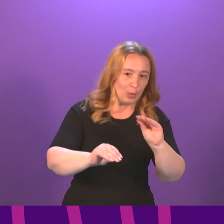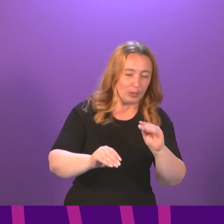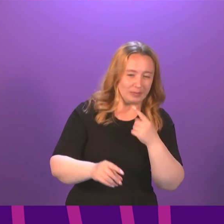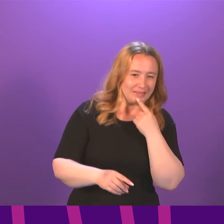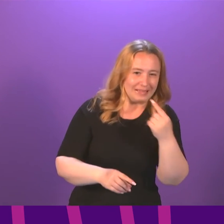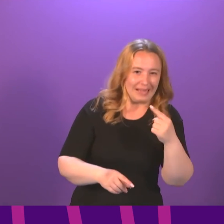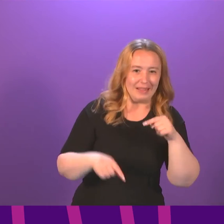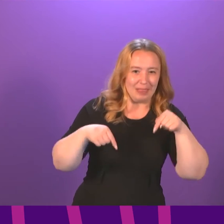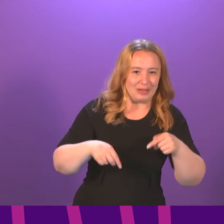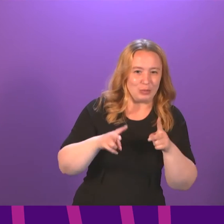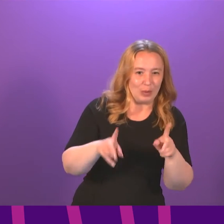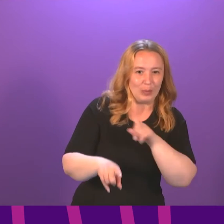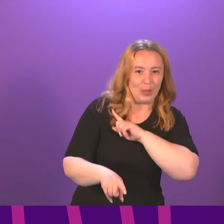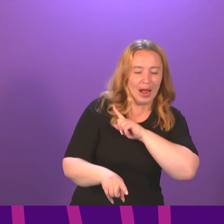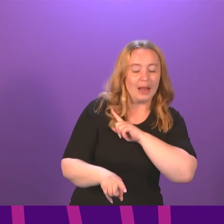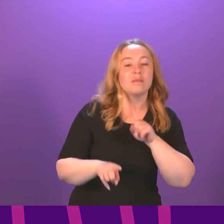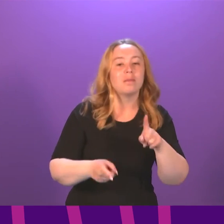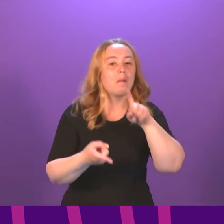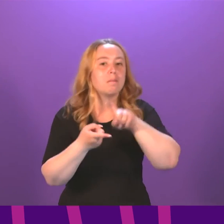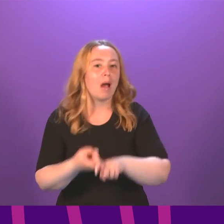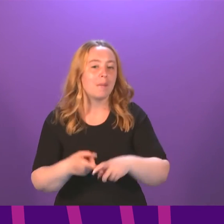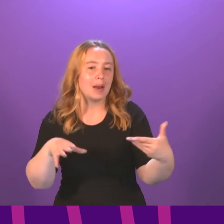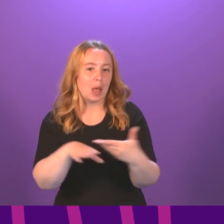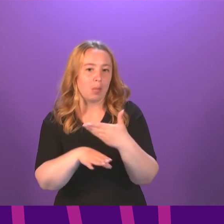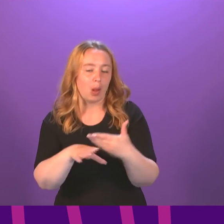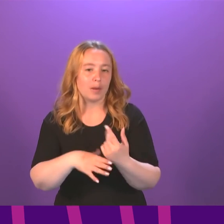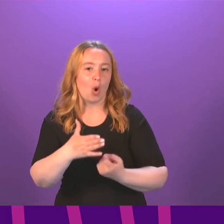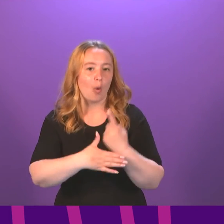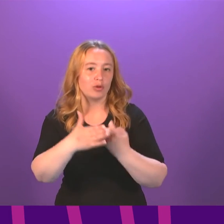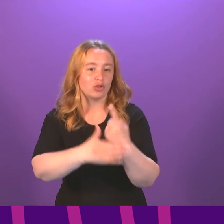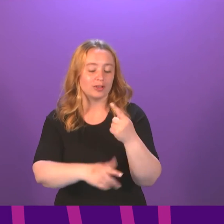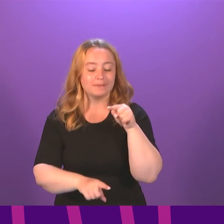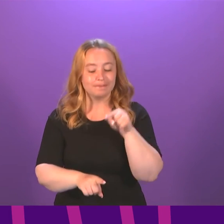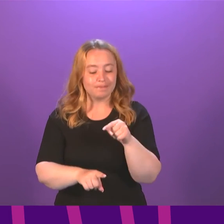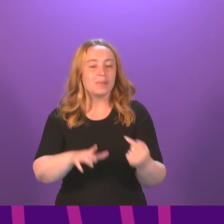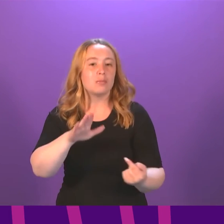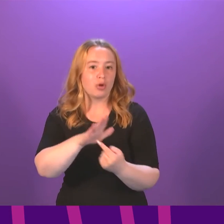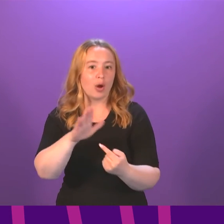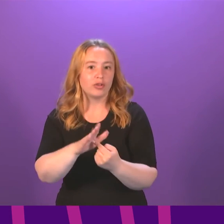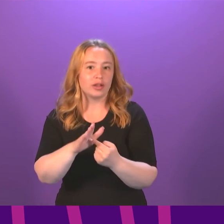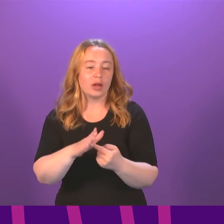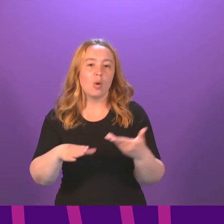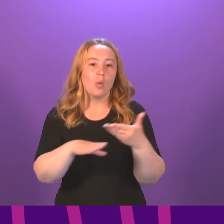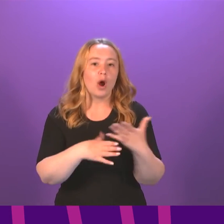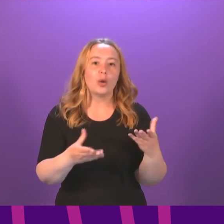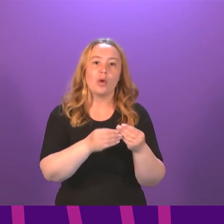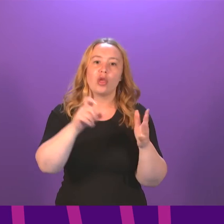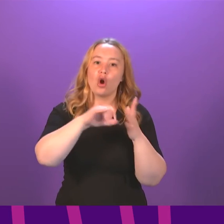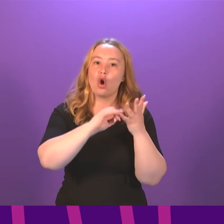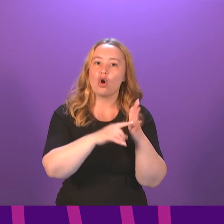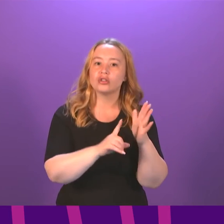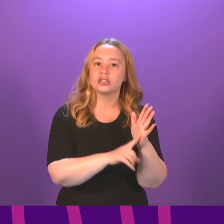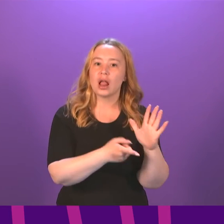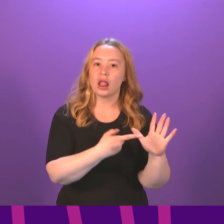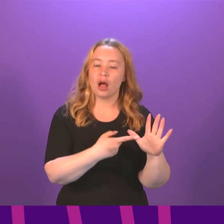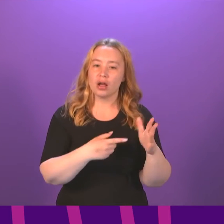would expect permanent employment opportunities to be the priority. We're working closely with COSLA regarding the employment of teachers for the next